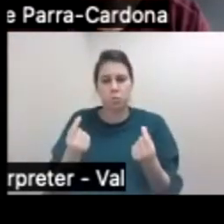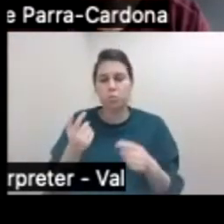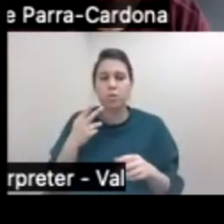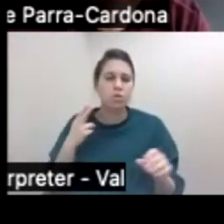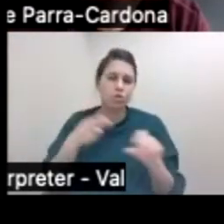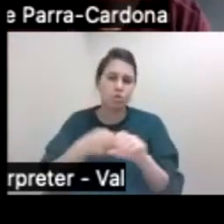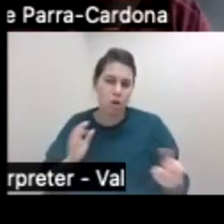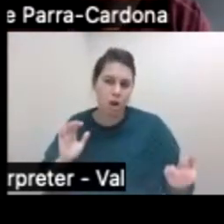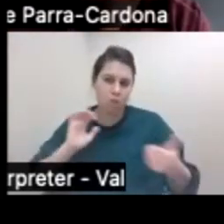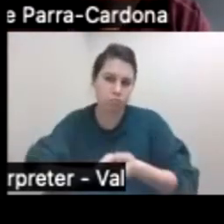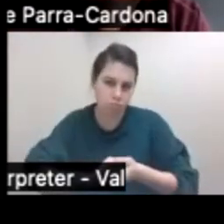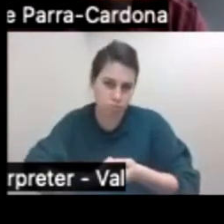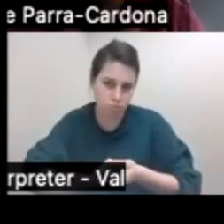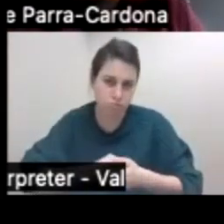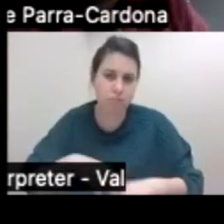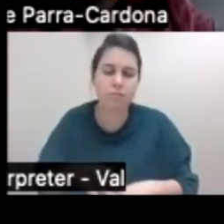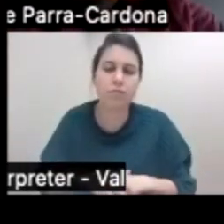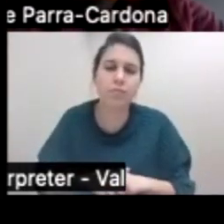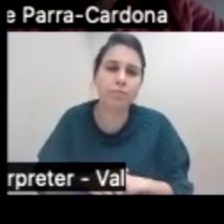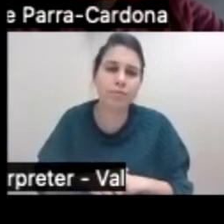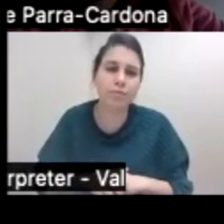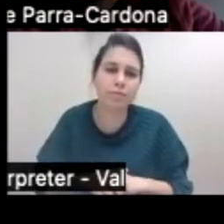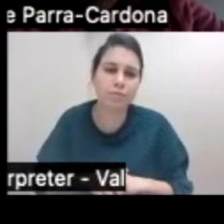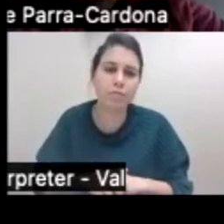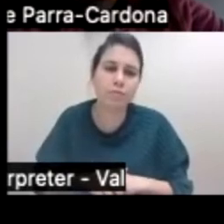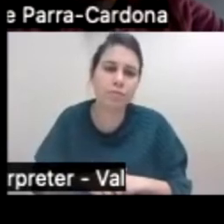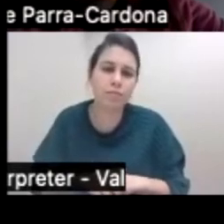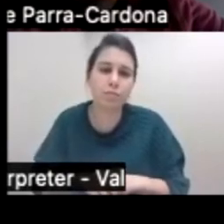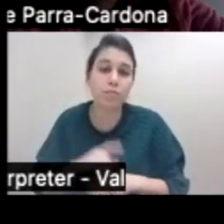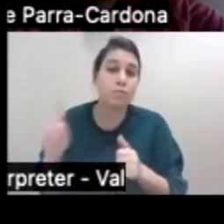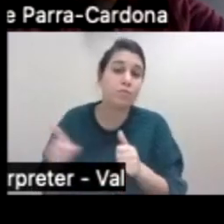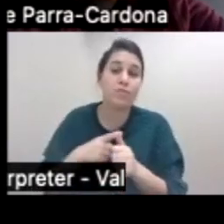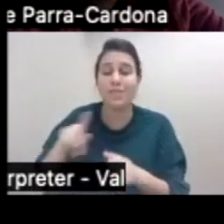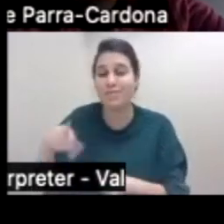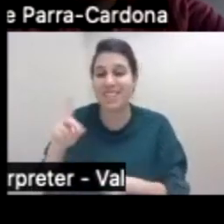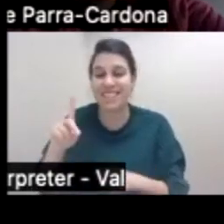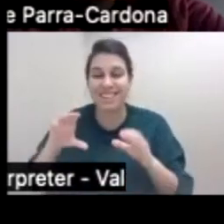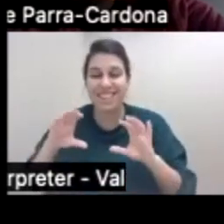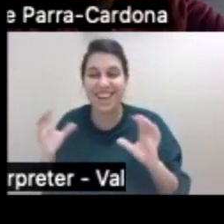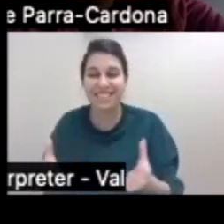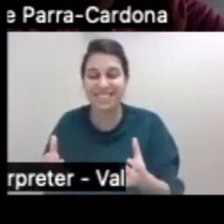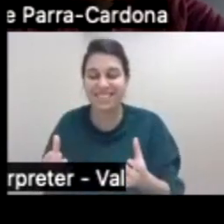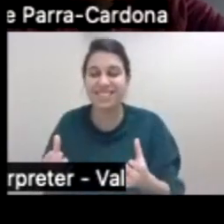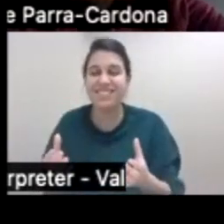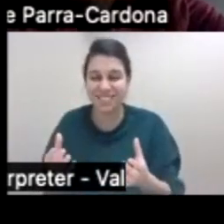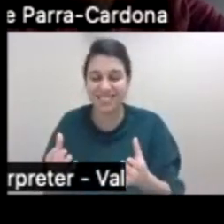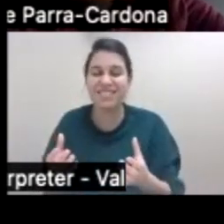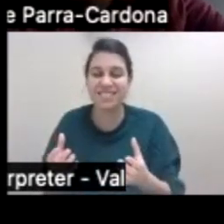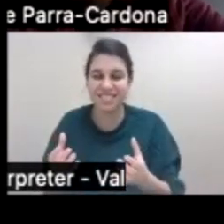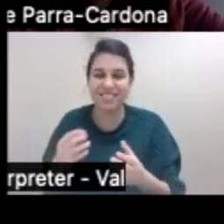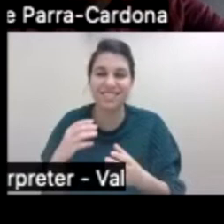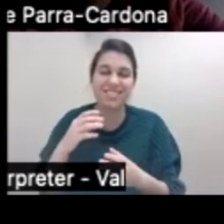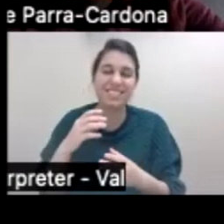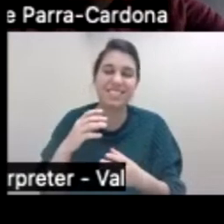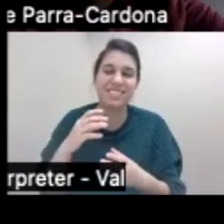forces with them. And what you see here is the first PhD class of the first program